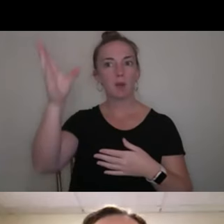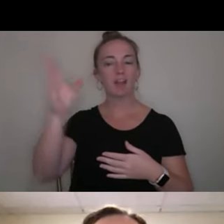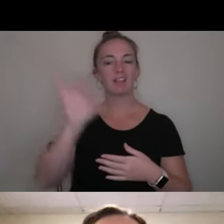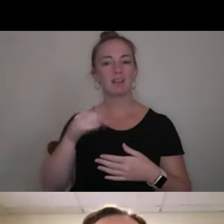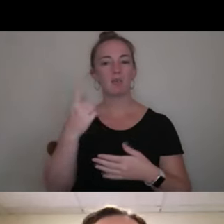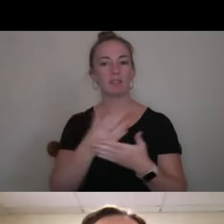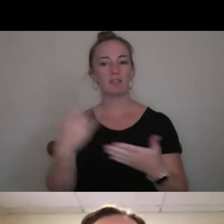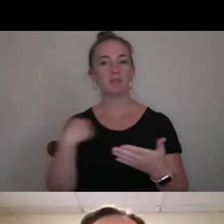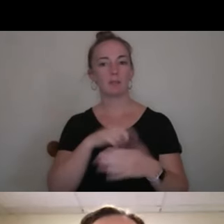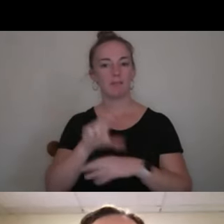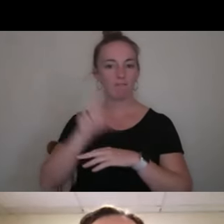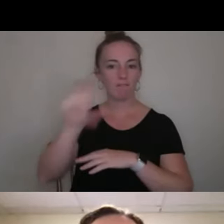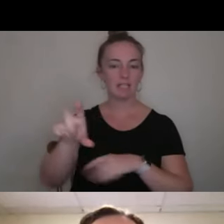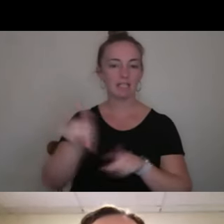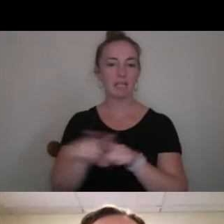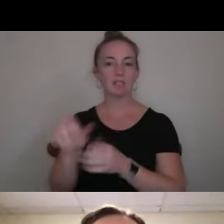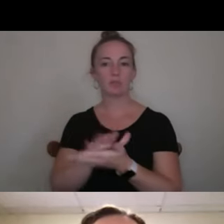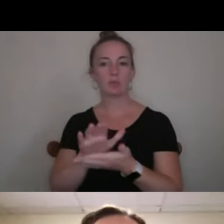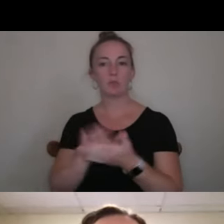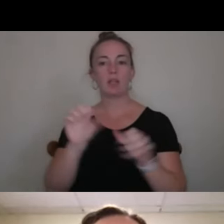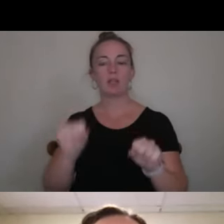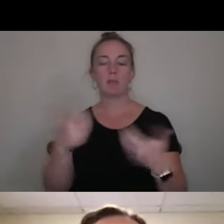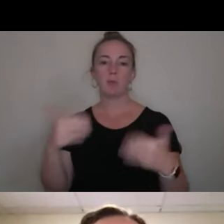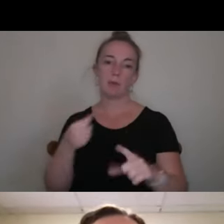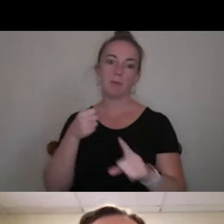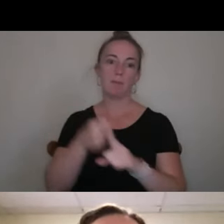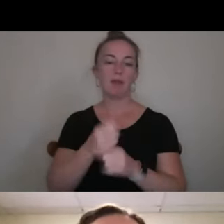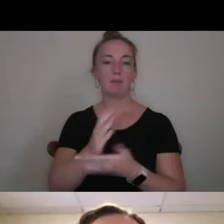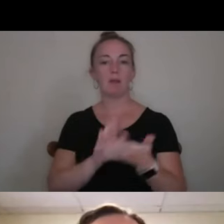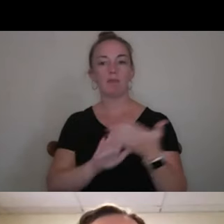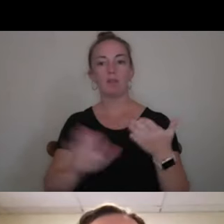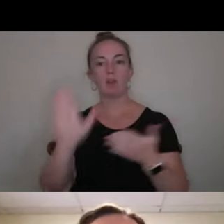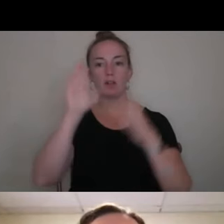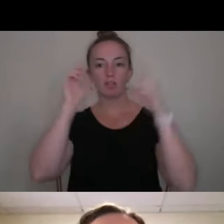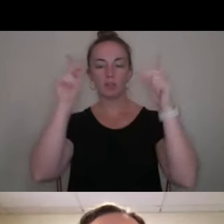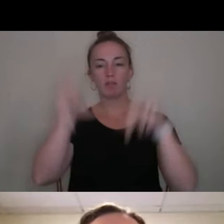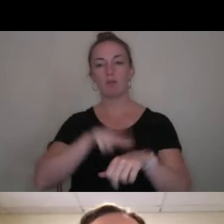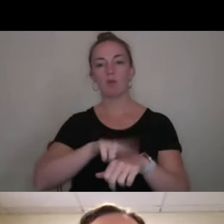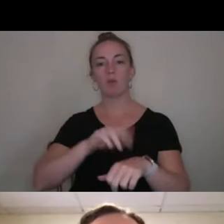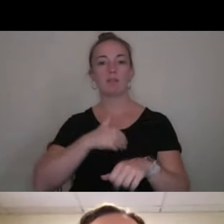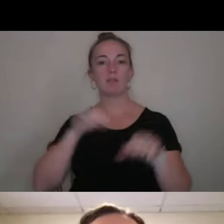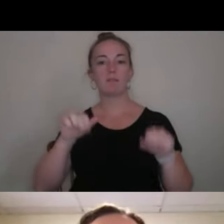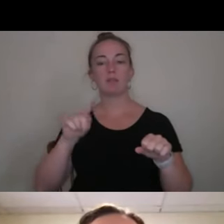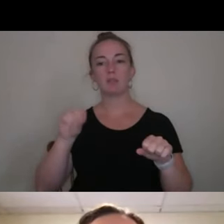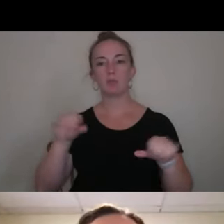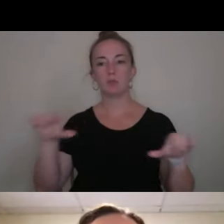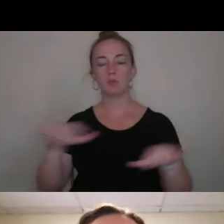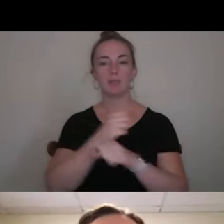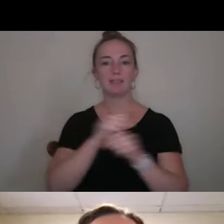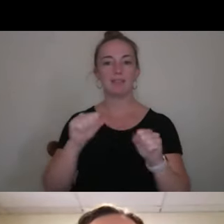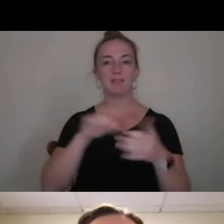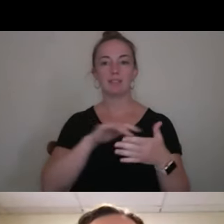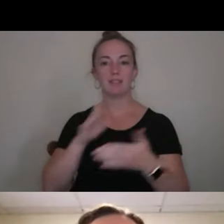incredibly impactful part of a college education. Of course, our ability to administer, you know, safe study abroad